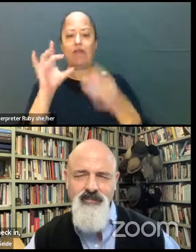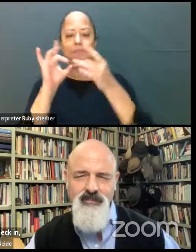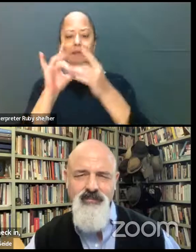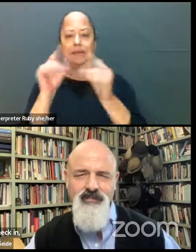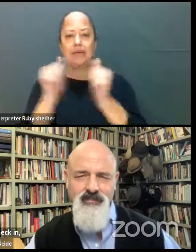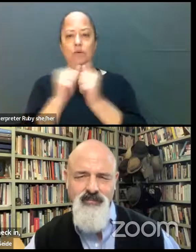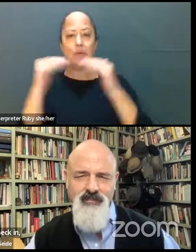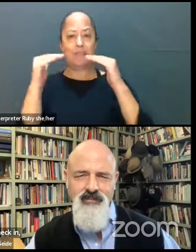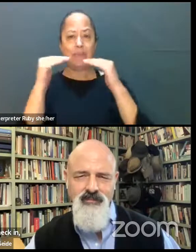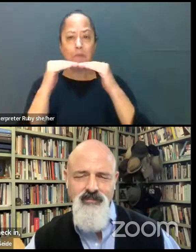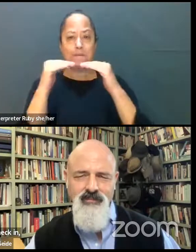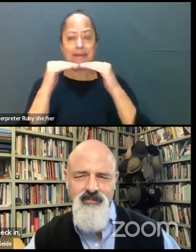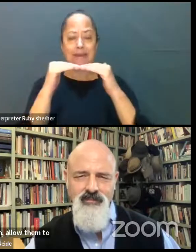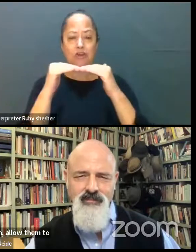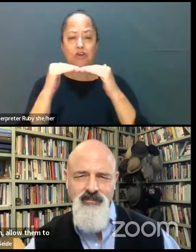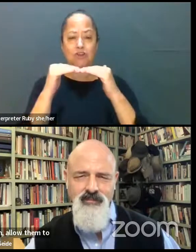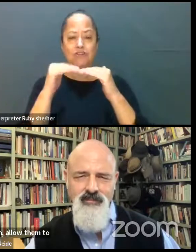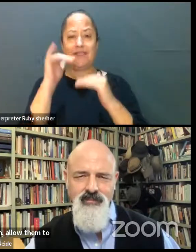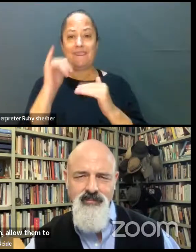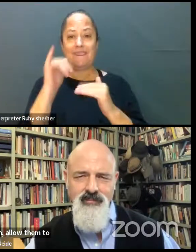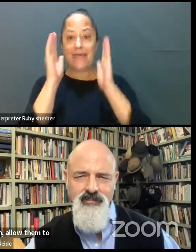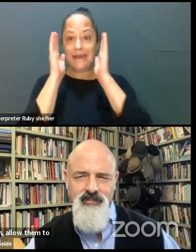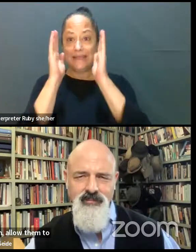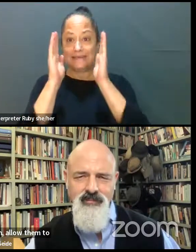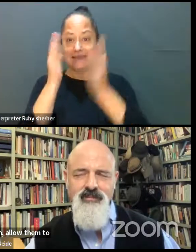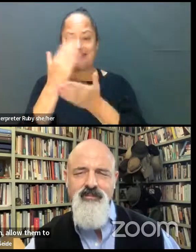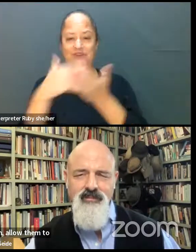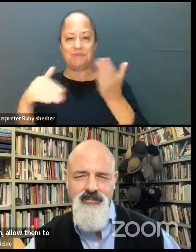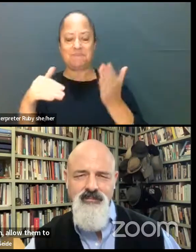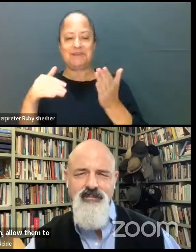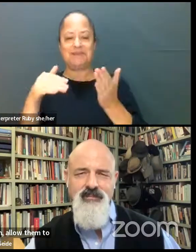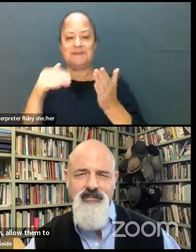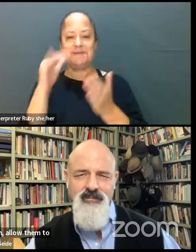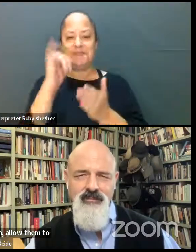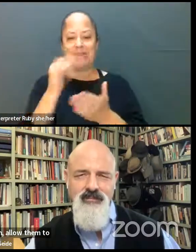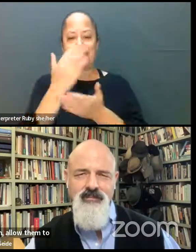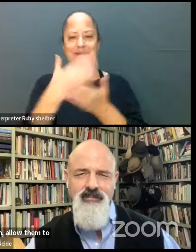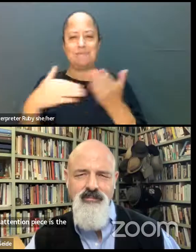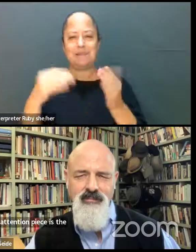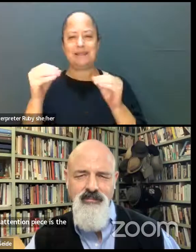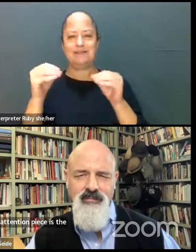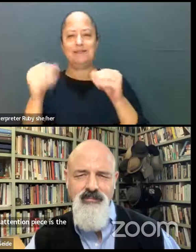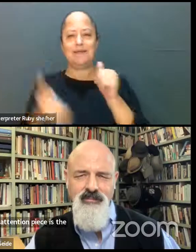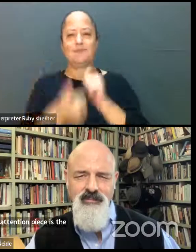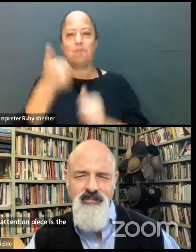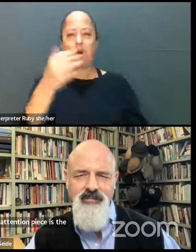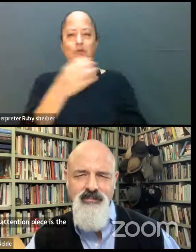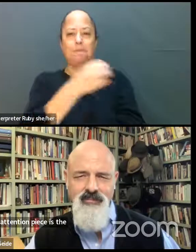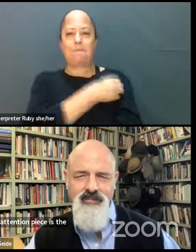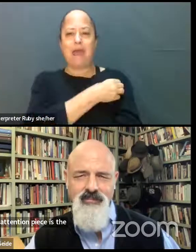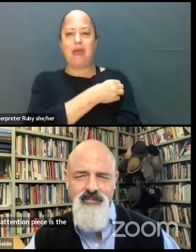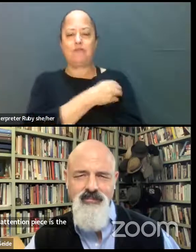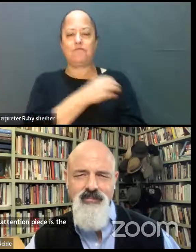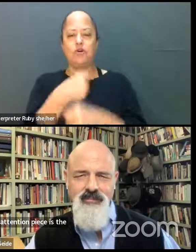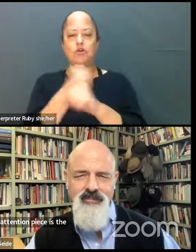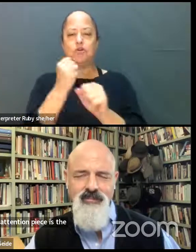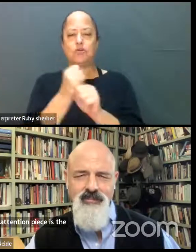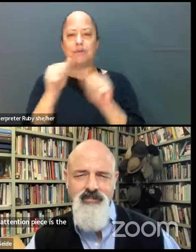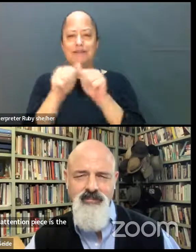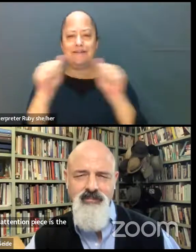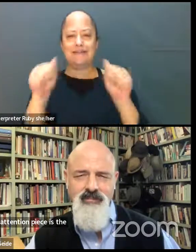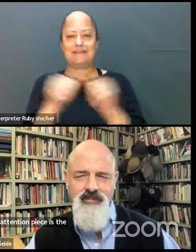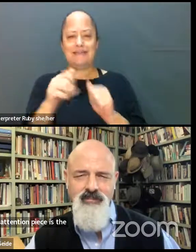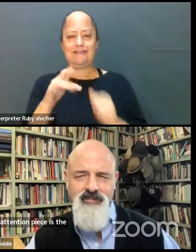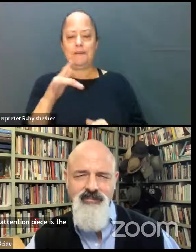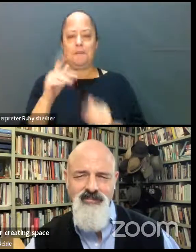peers. But that attention piece is the piece that's the most powerful for creating space where people feel safe,